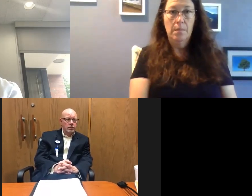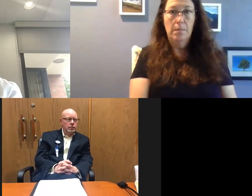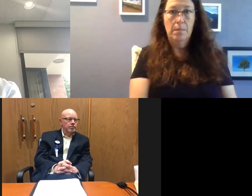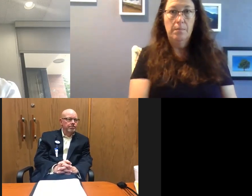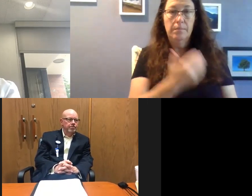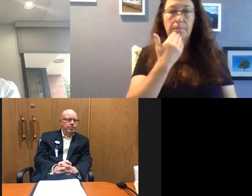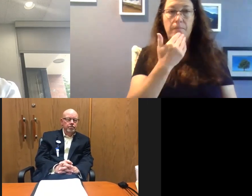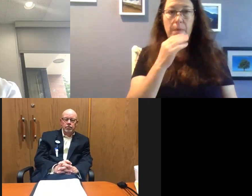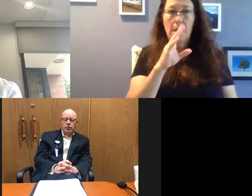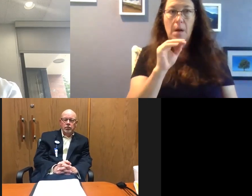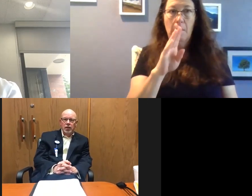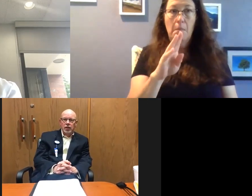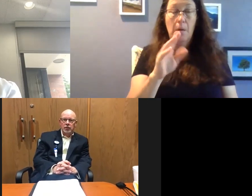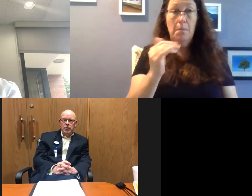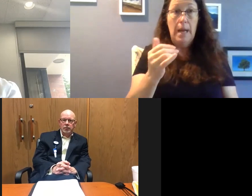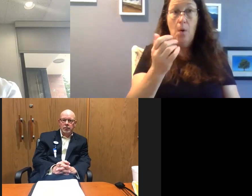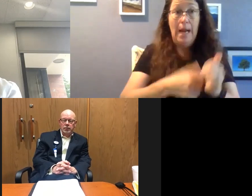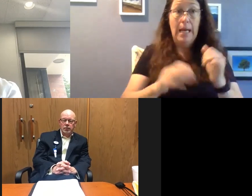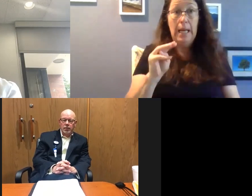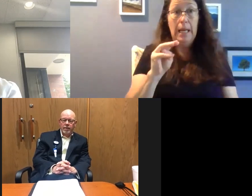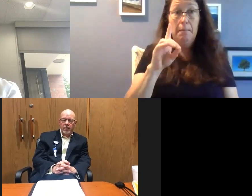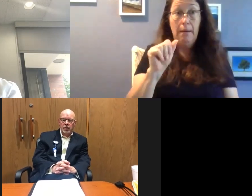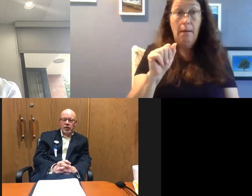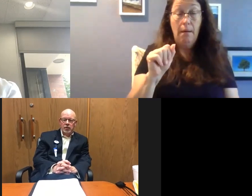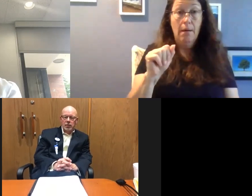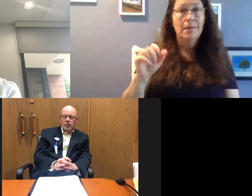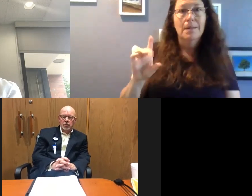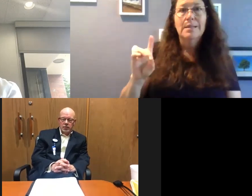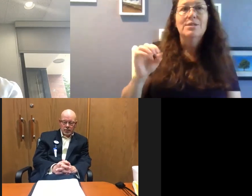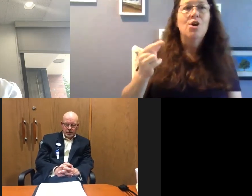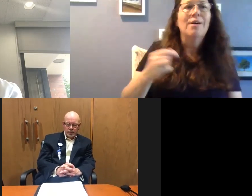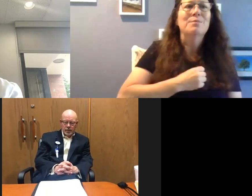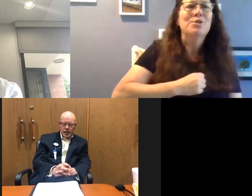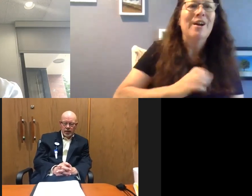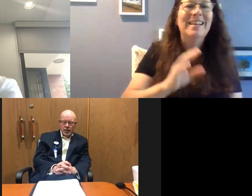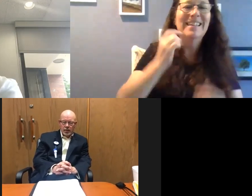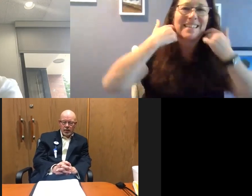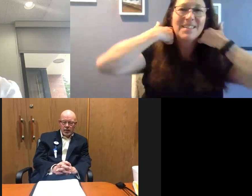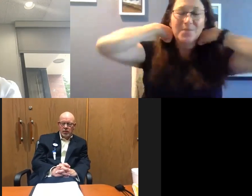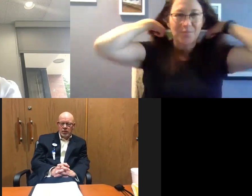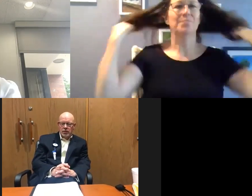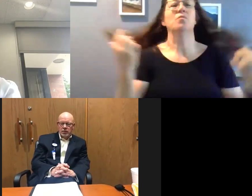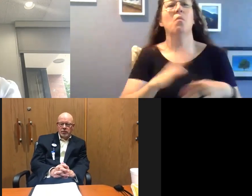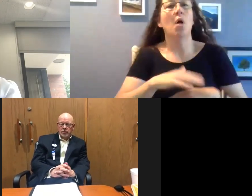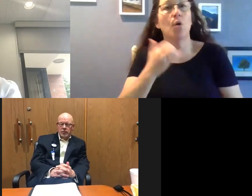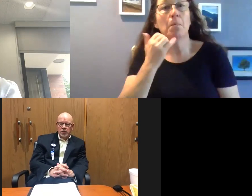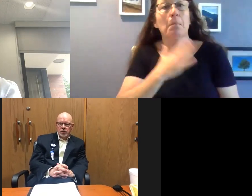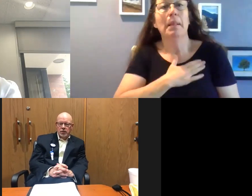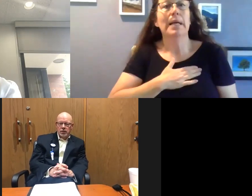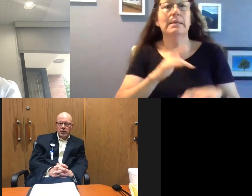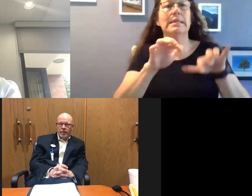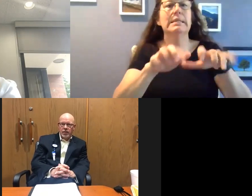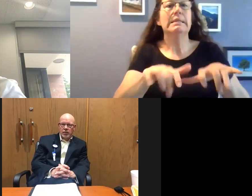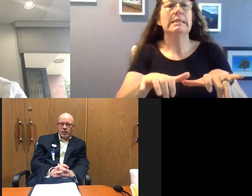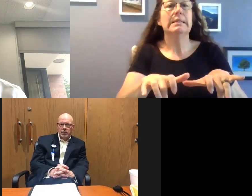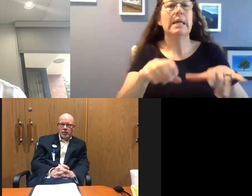Thank you, Bob. And we would request any of the media or Doug, I apologize. We request any of the media on the call to please type their